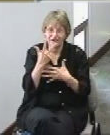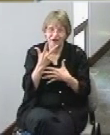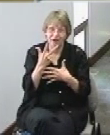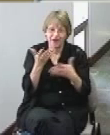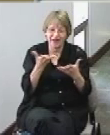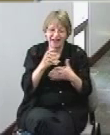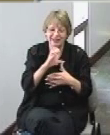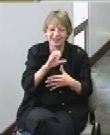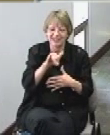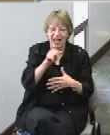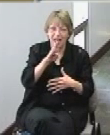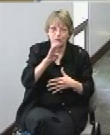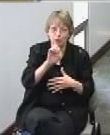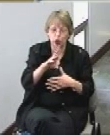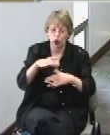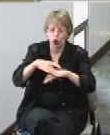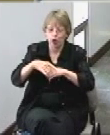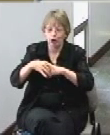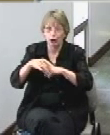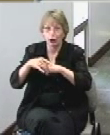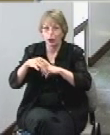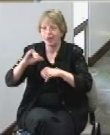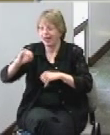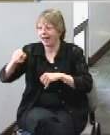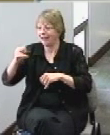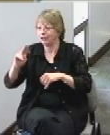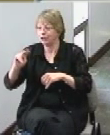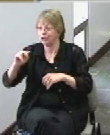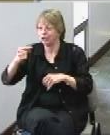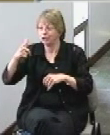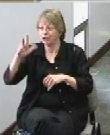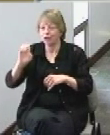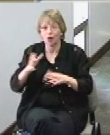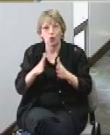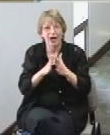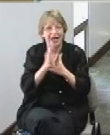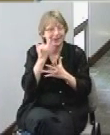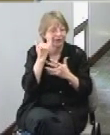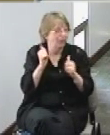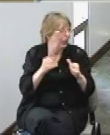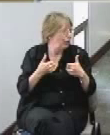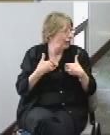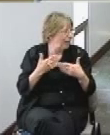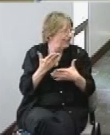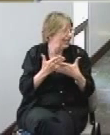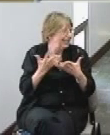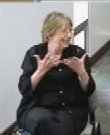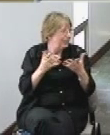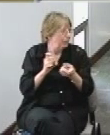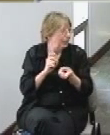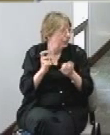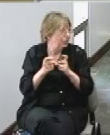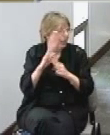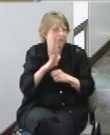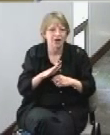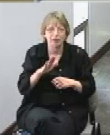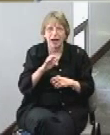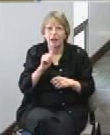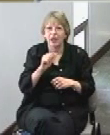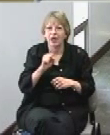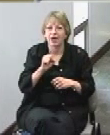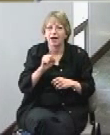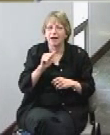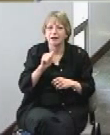cyber or earth or jungle we asked them if we could have something done about a salt mine theme